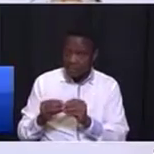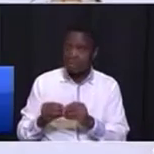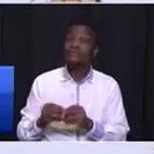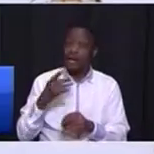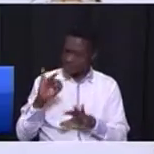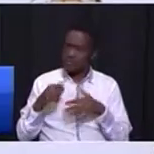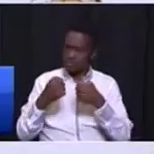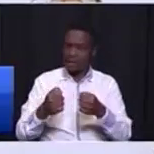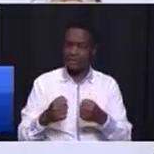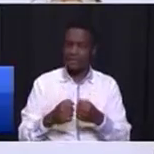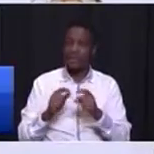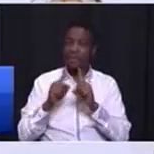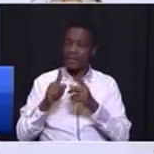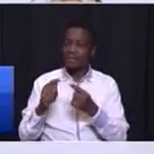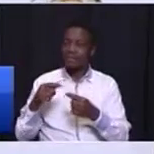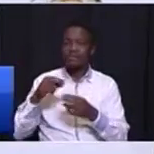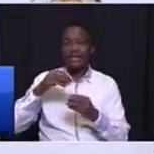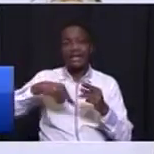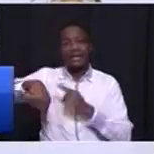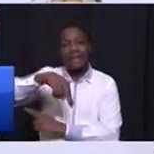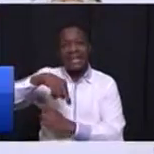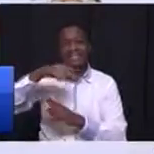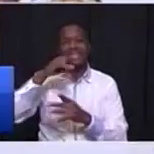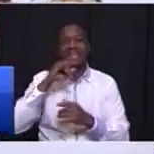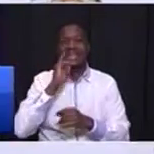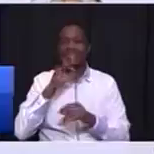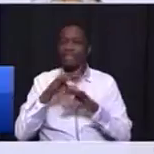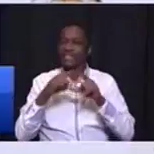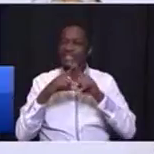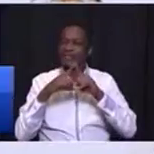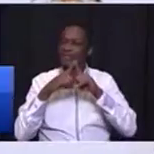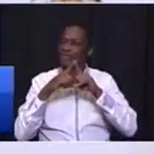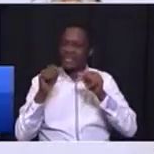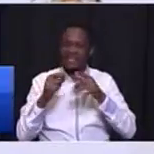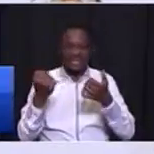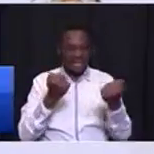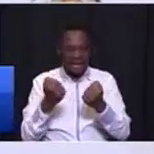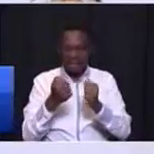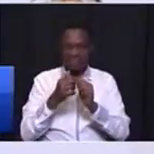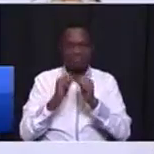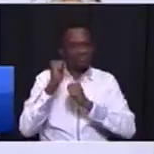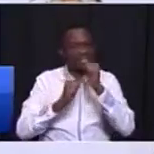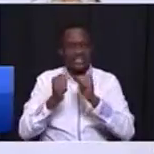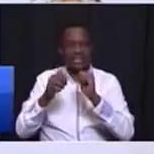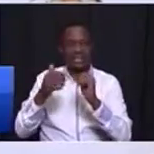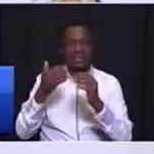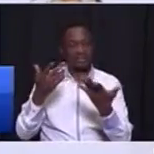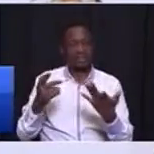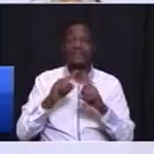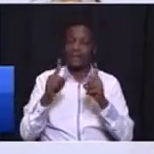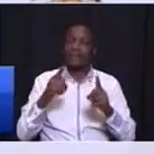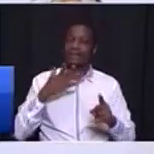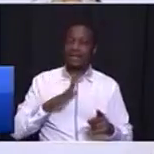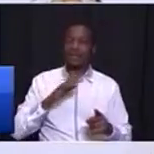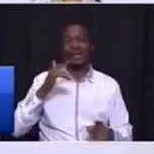drive it it must only be replaced when it has reached its full life cycle but I also want government